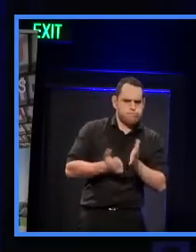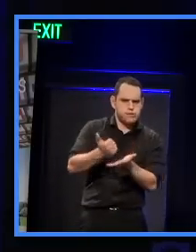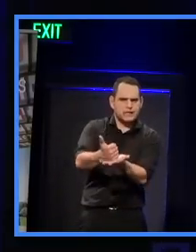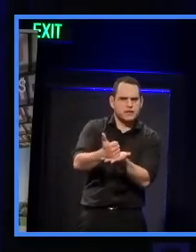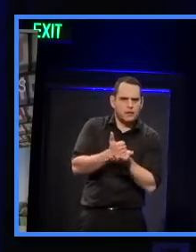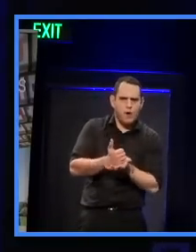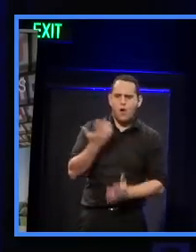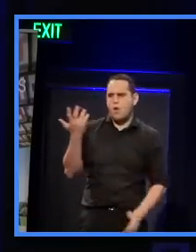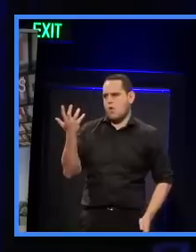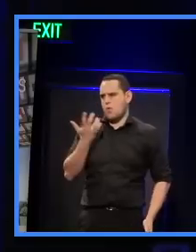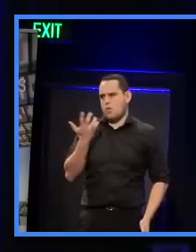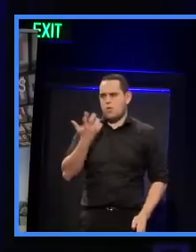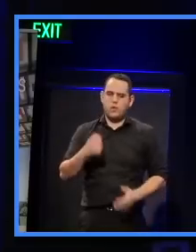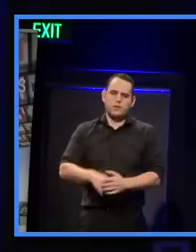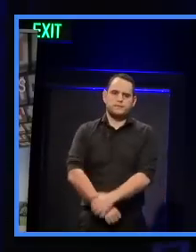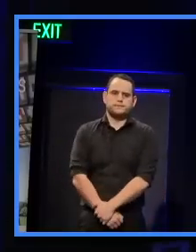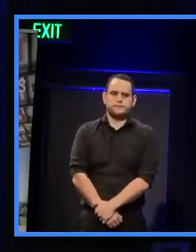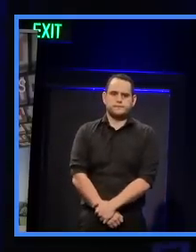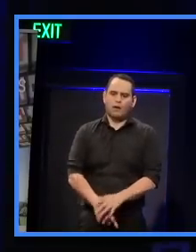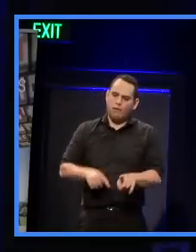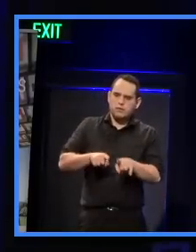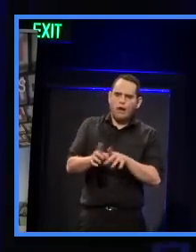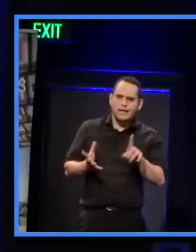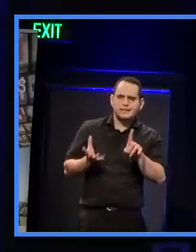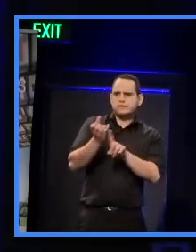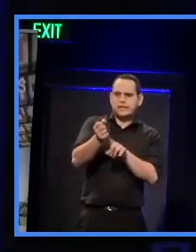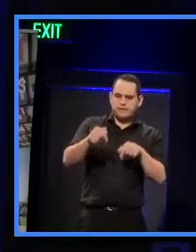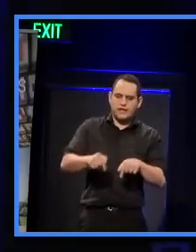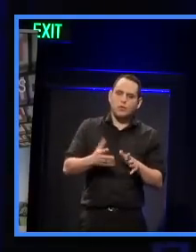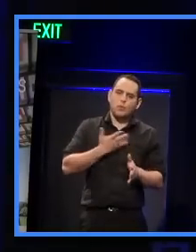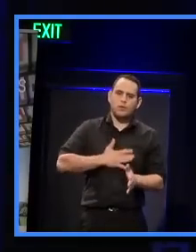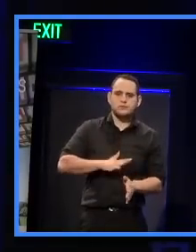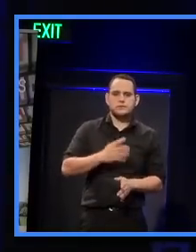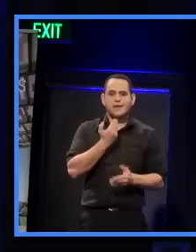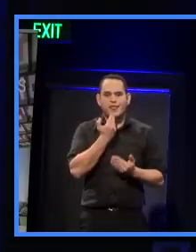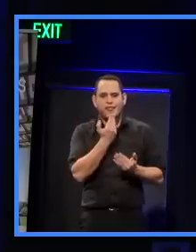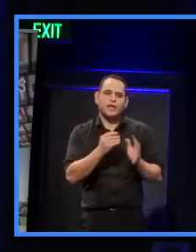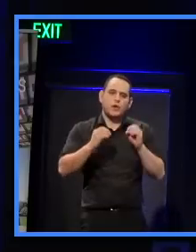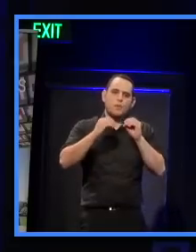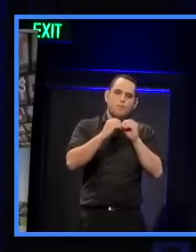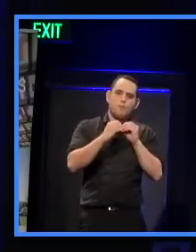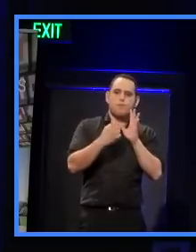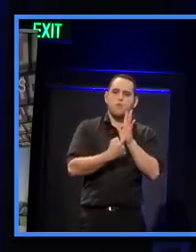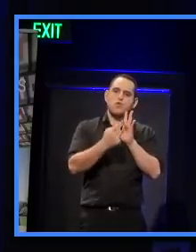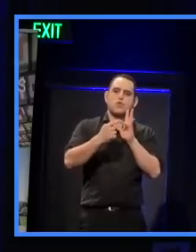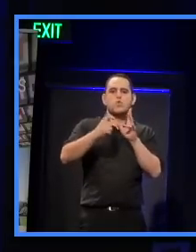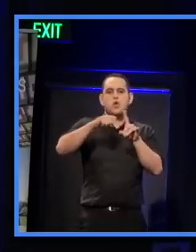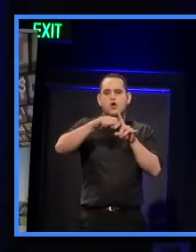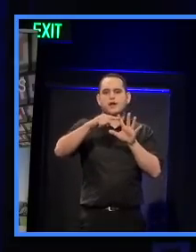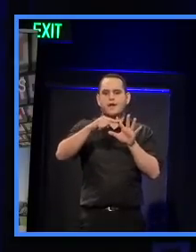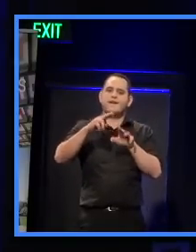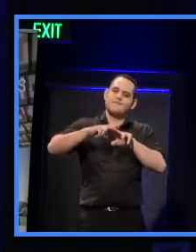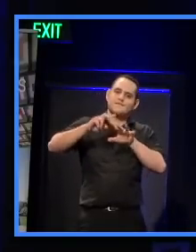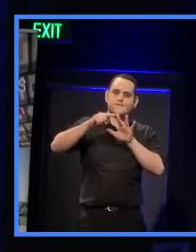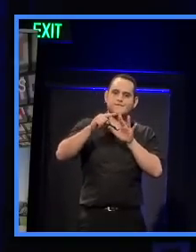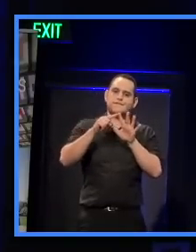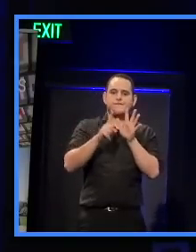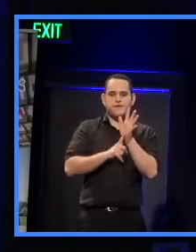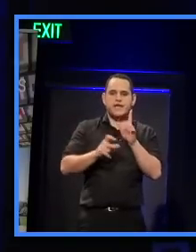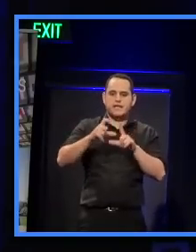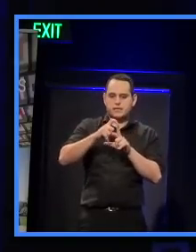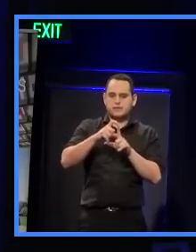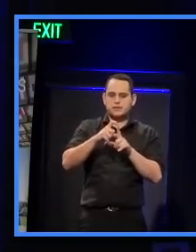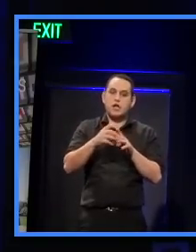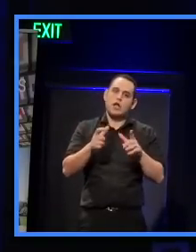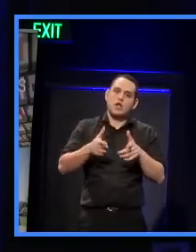the programme and what we're trying to achieve here. So I'd like to thank Brookfield Lawyers, Boffa Miskell, Architectural